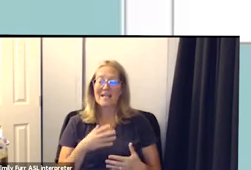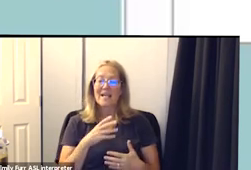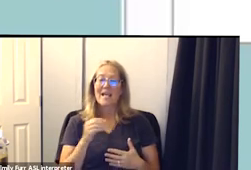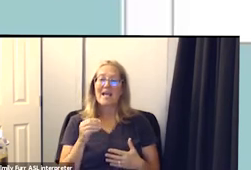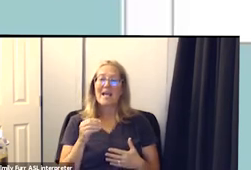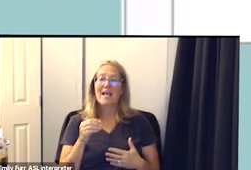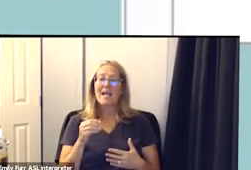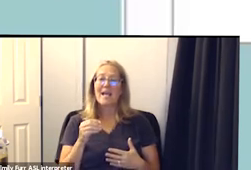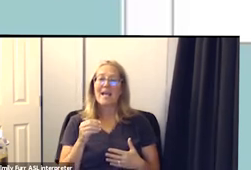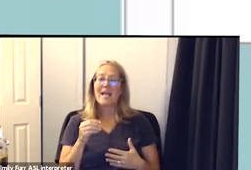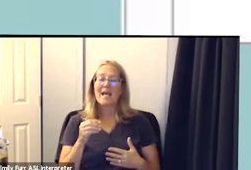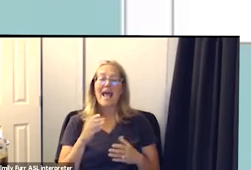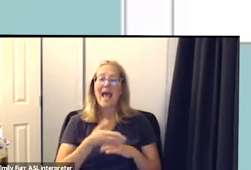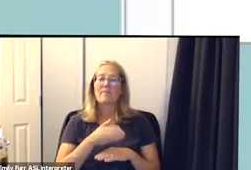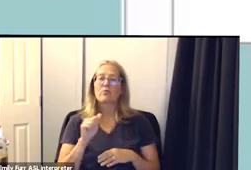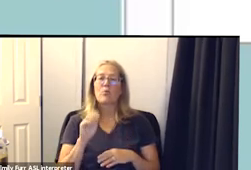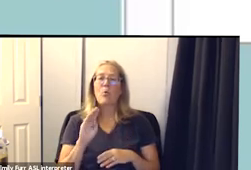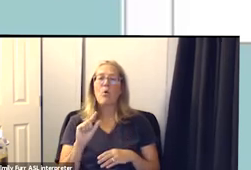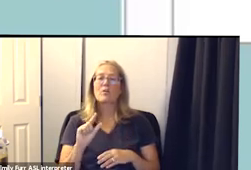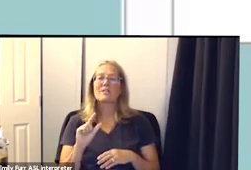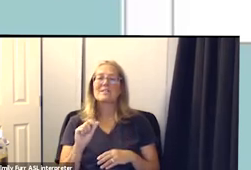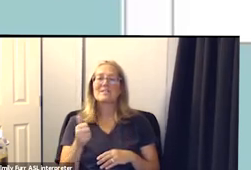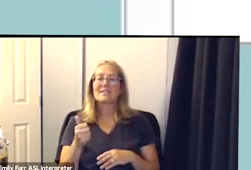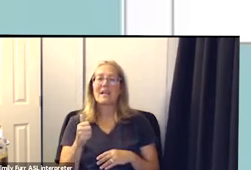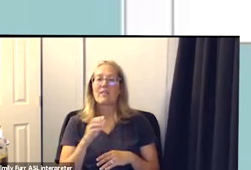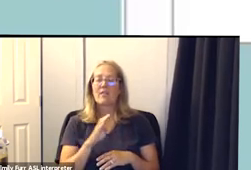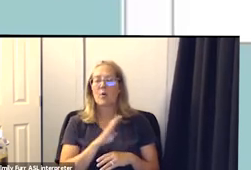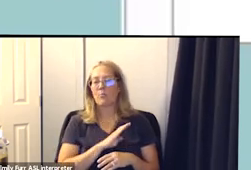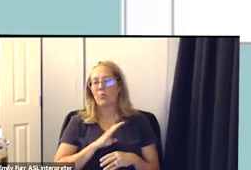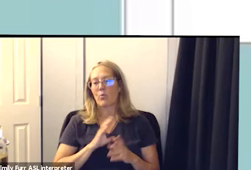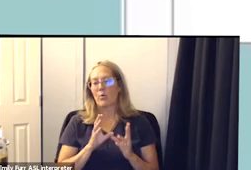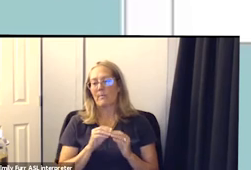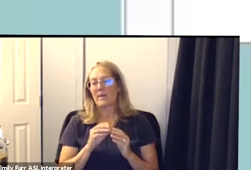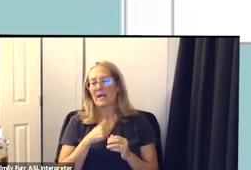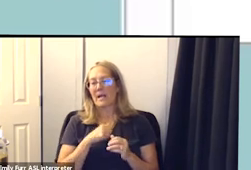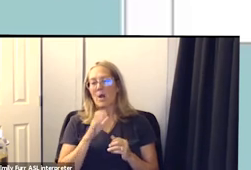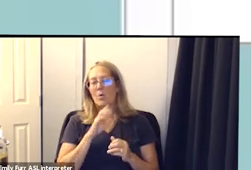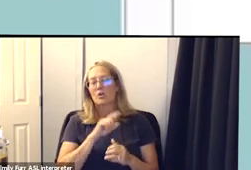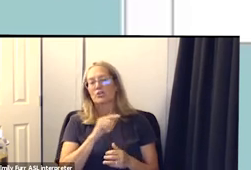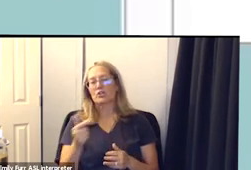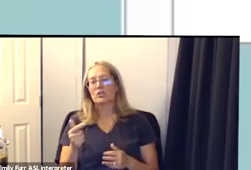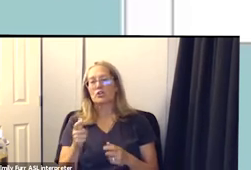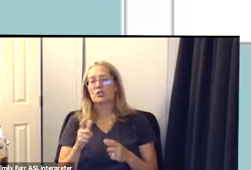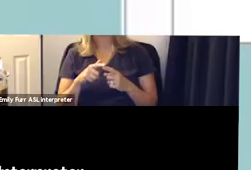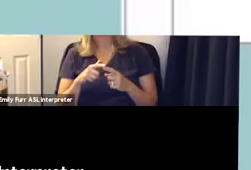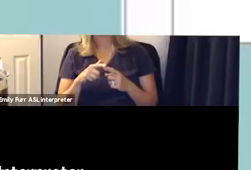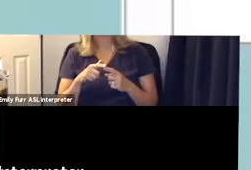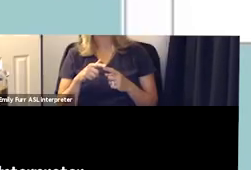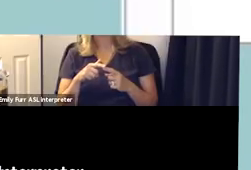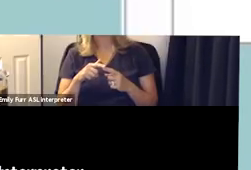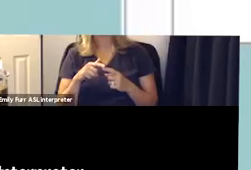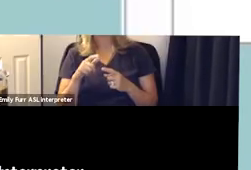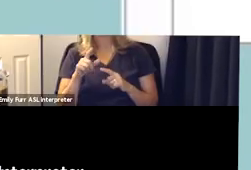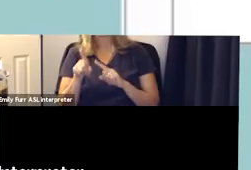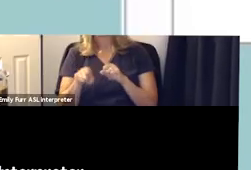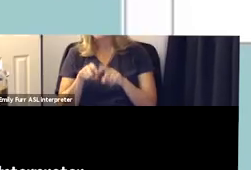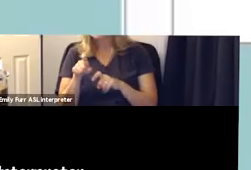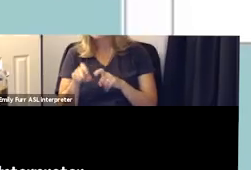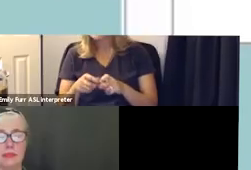august 10th board meeting and i will turn it over now for questions and discussion